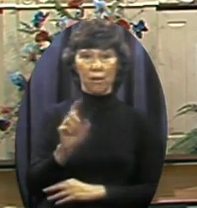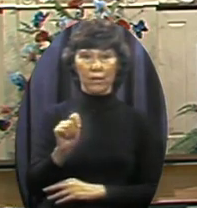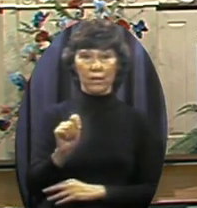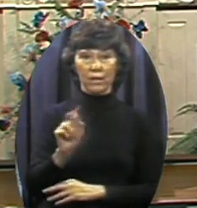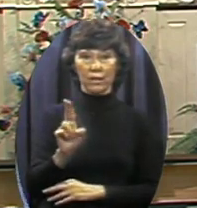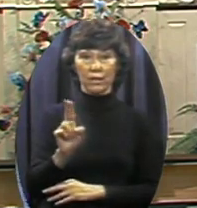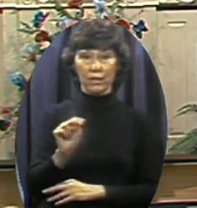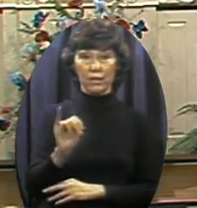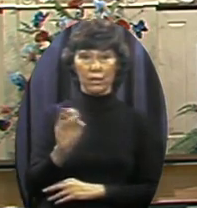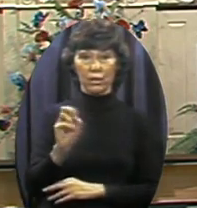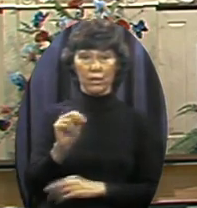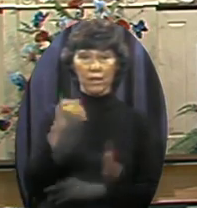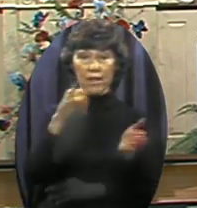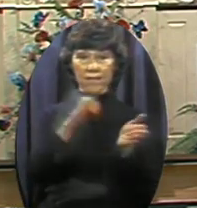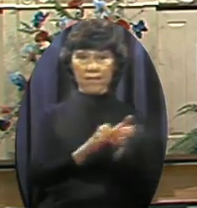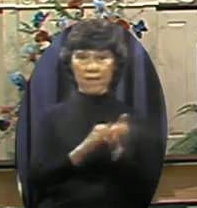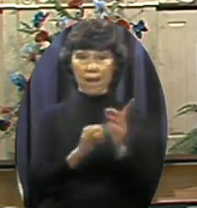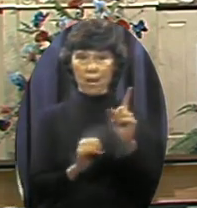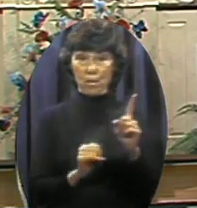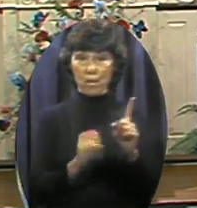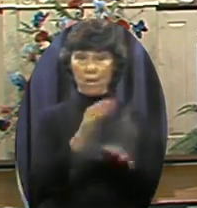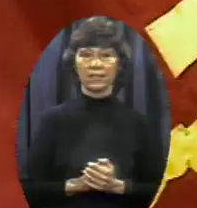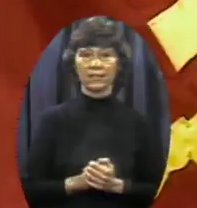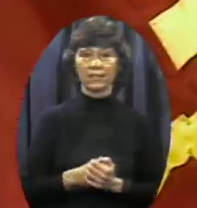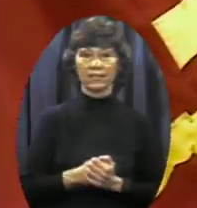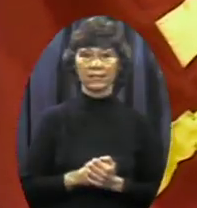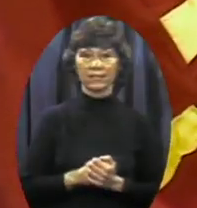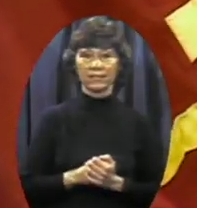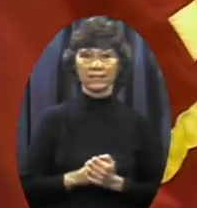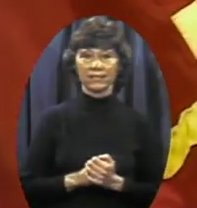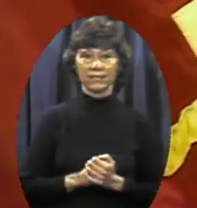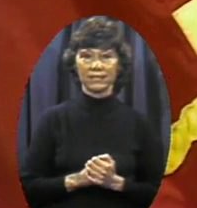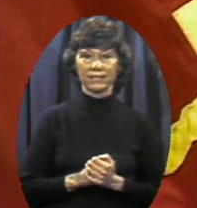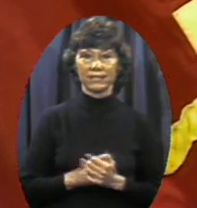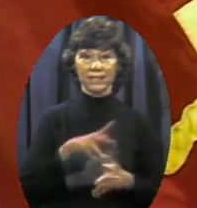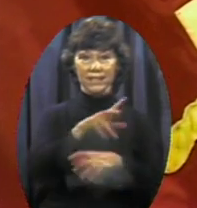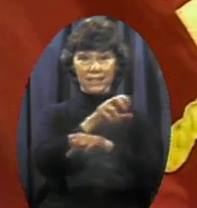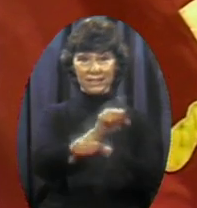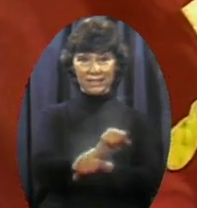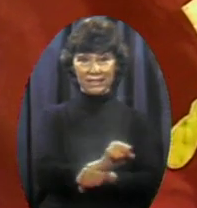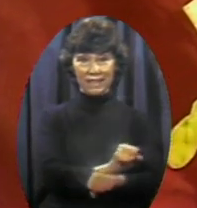That flag stands for slavery Slavery